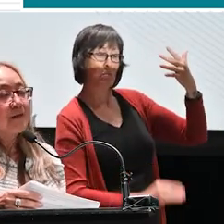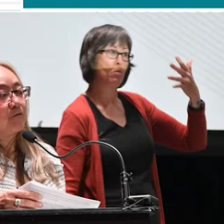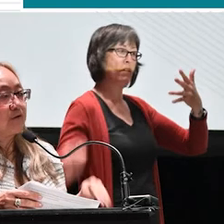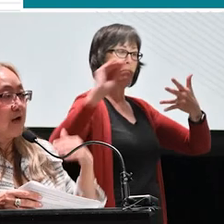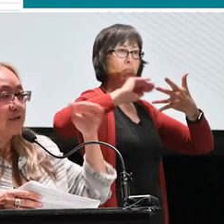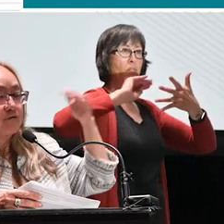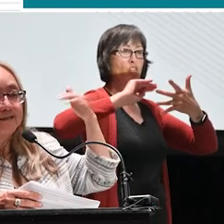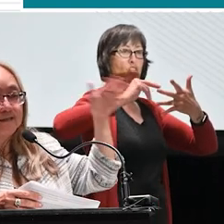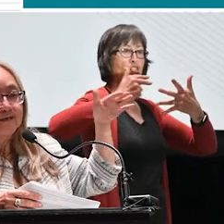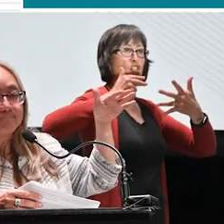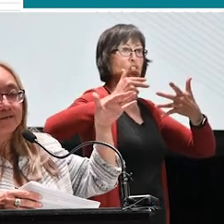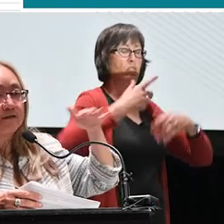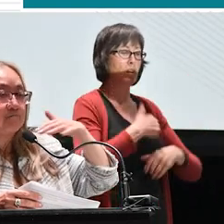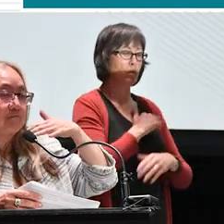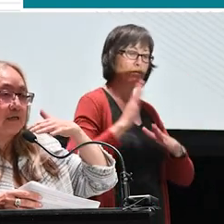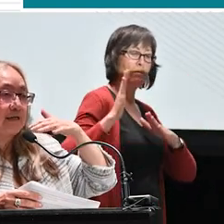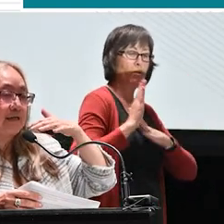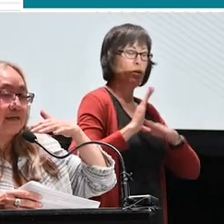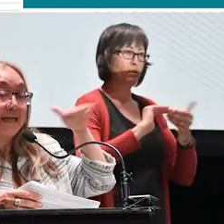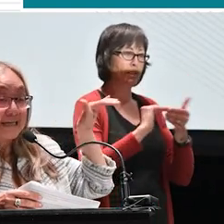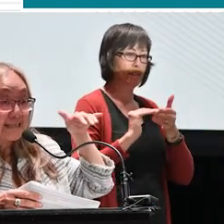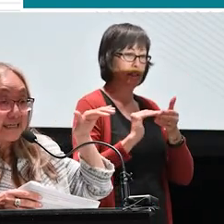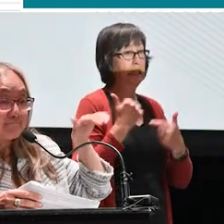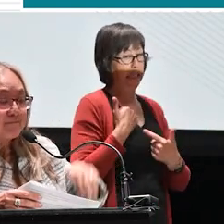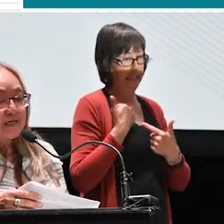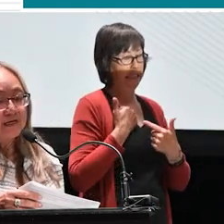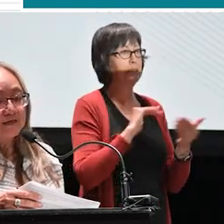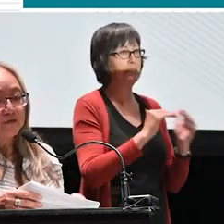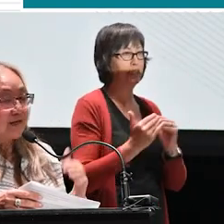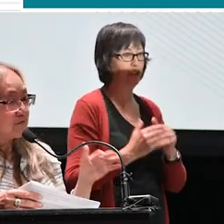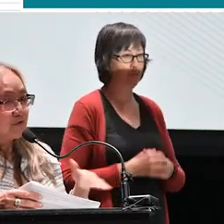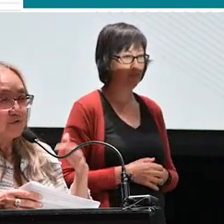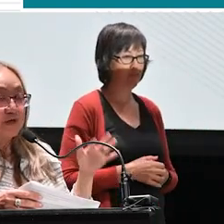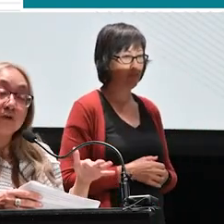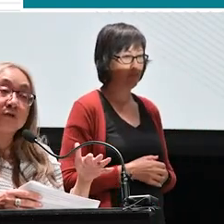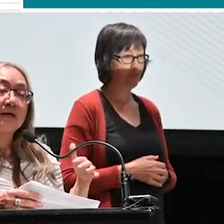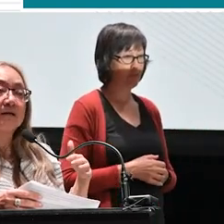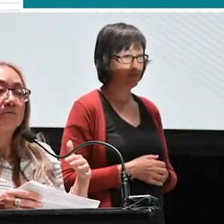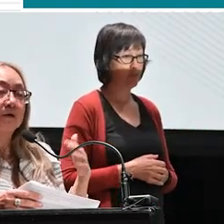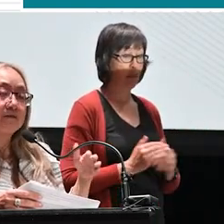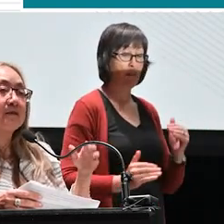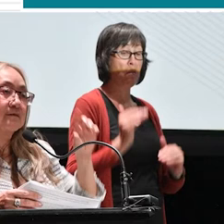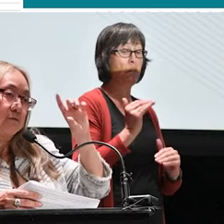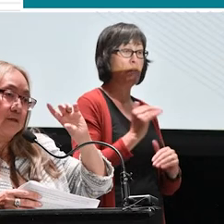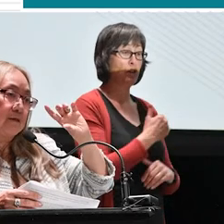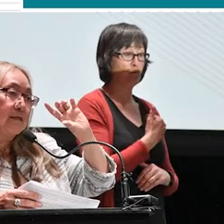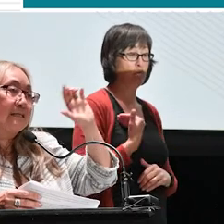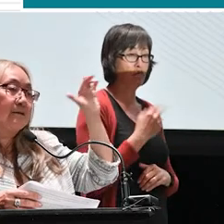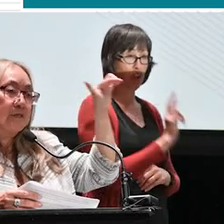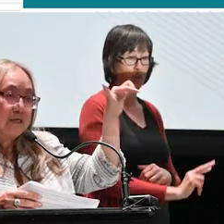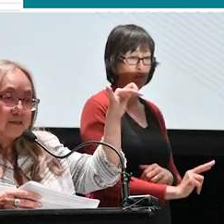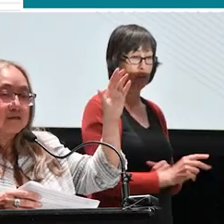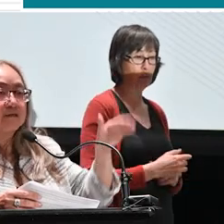and we're the highest ranked city, Canadian city. So ahead of Toronto, Vancouver. And one of the things that really